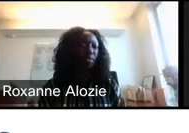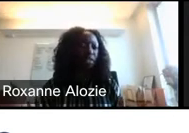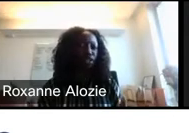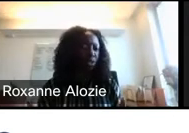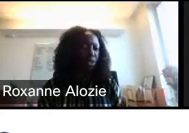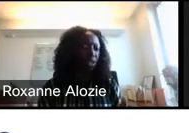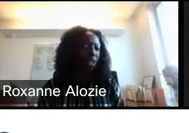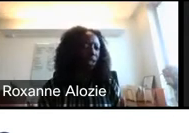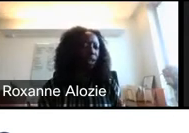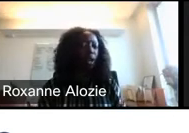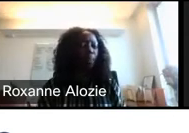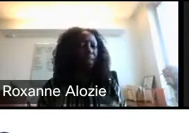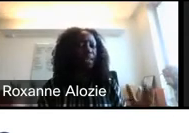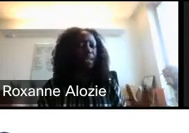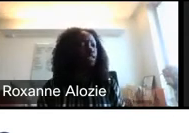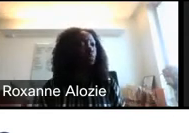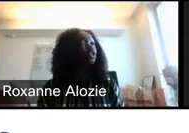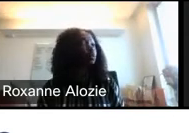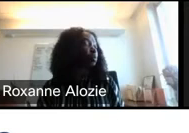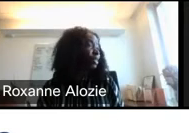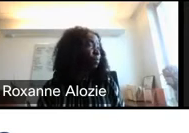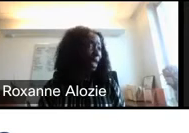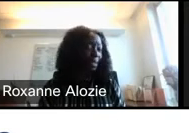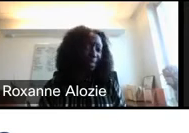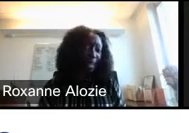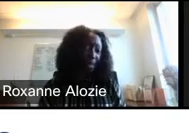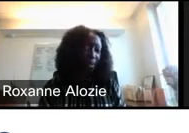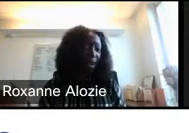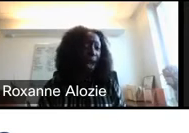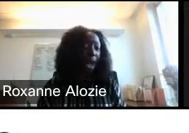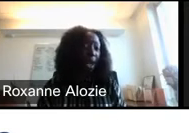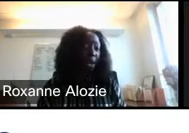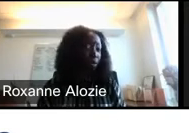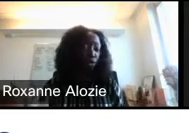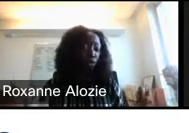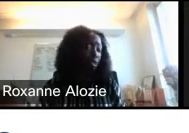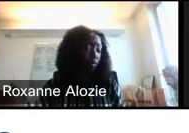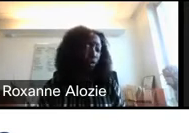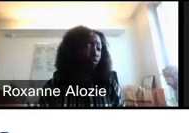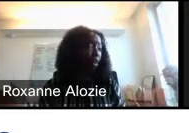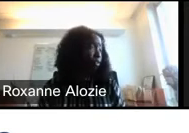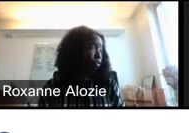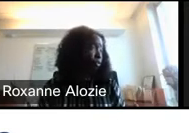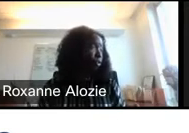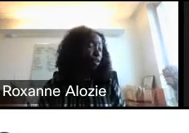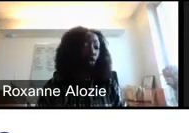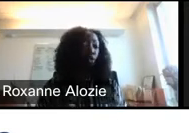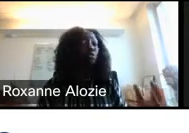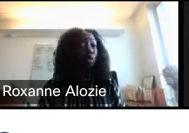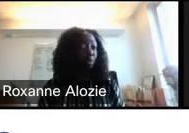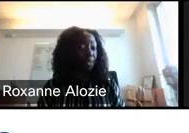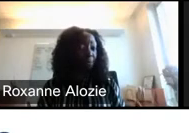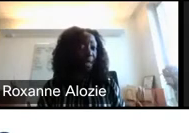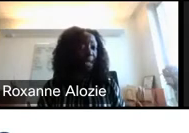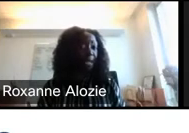there's nothing new to see here, but I think as you put your business plans together, I would use this as a real reference tool. Go